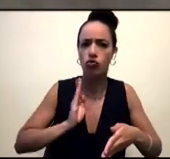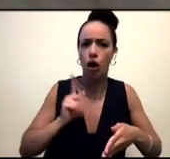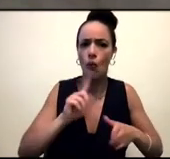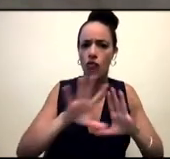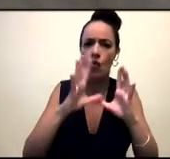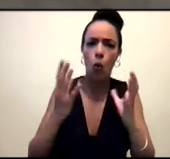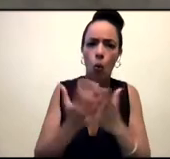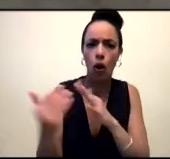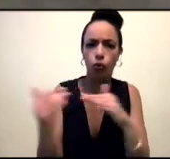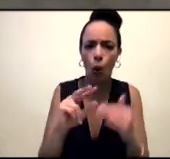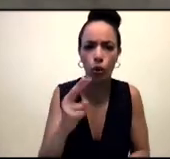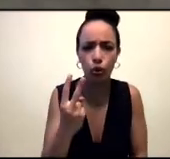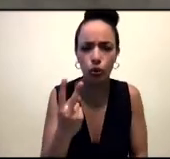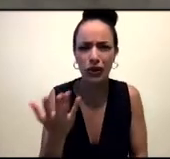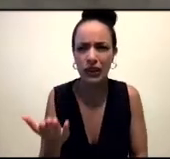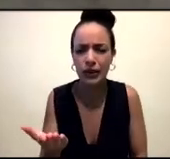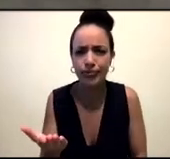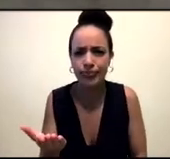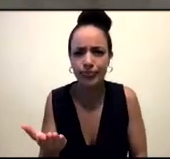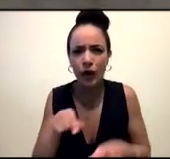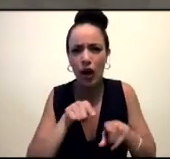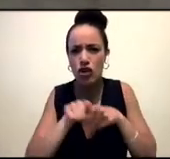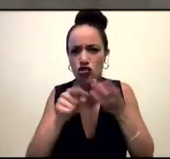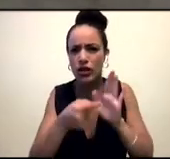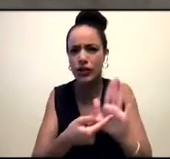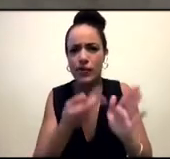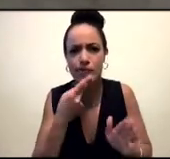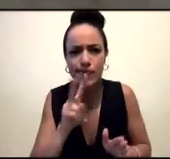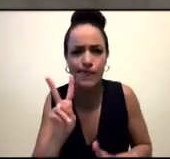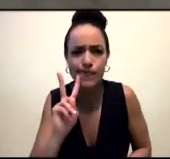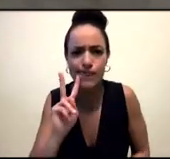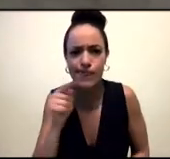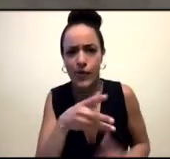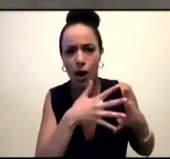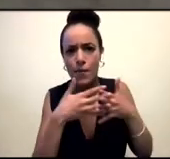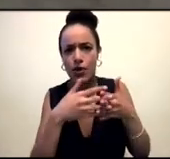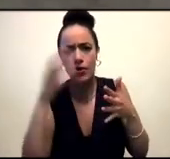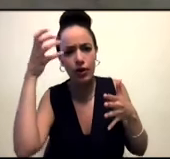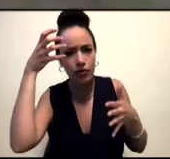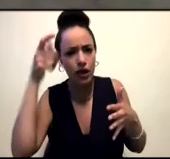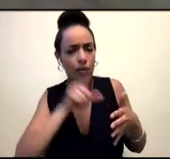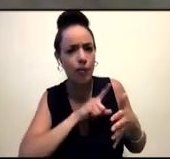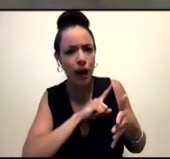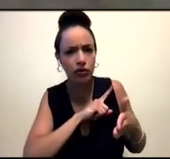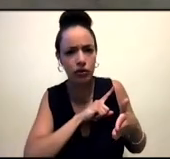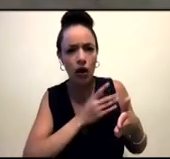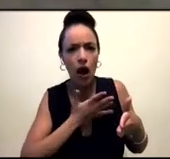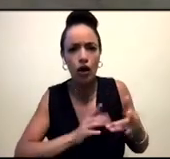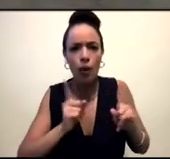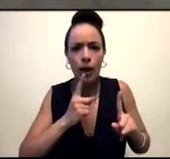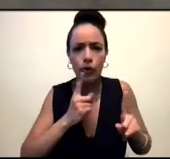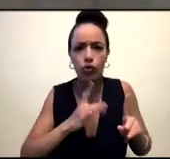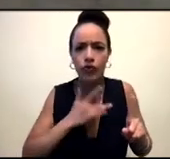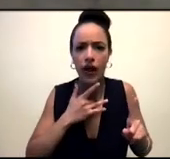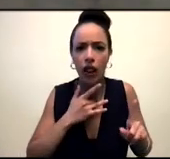And so to see this duplicity, I try to expose that and try to do it in a way where people don't shudder from it, but instead embrace